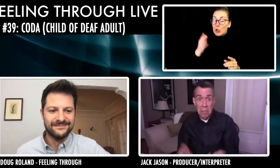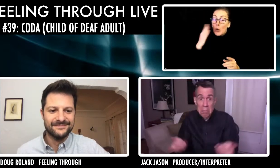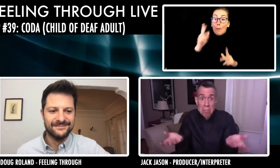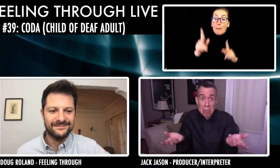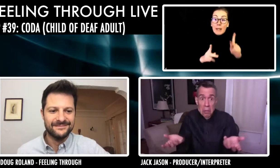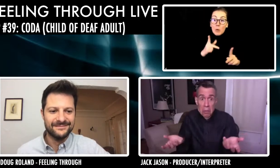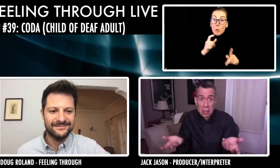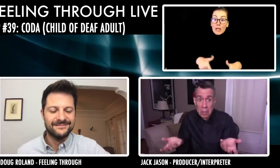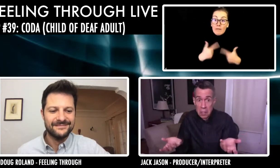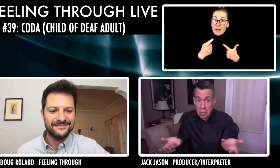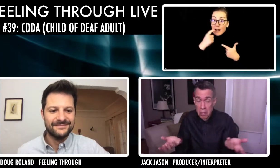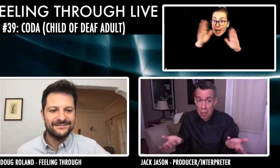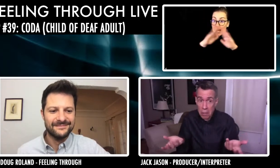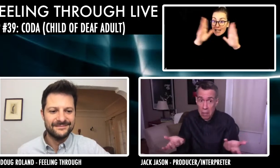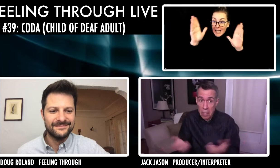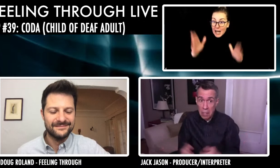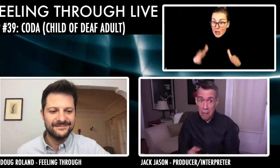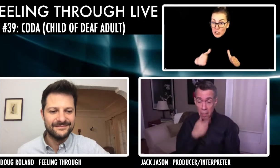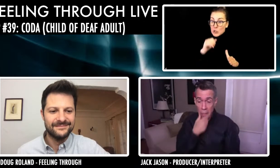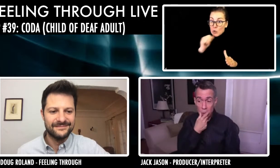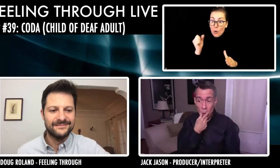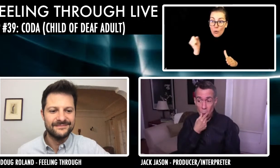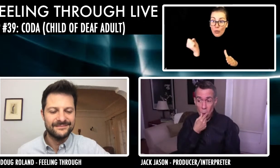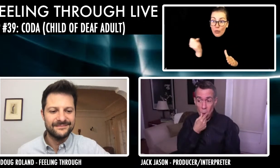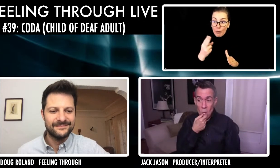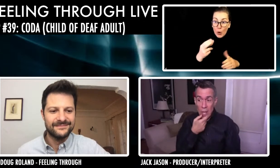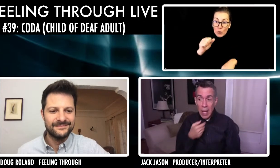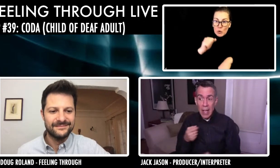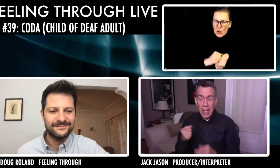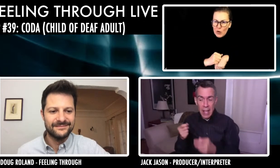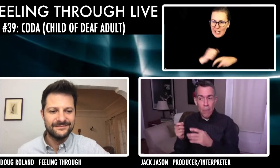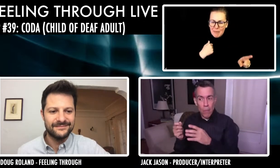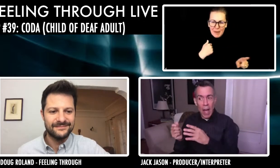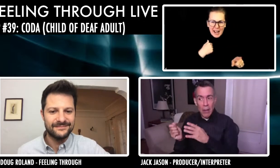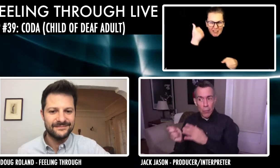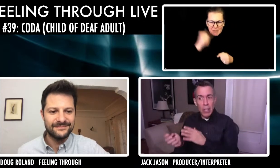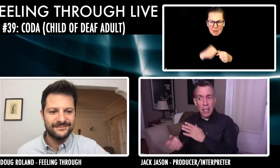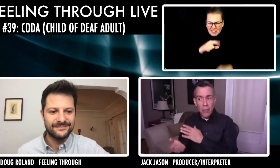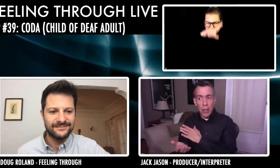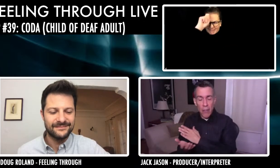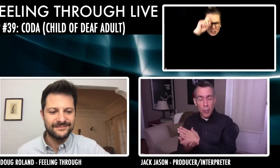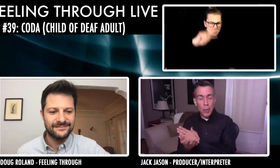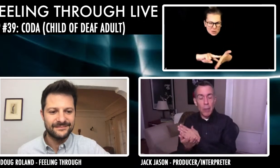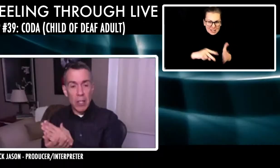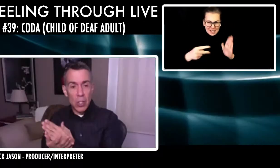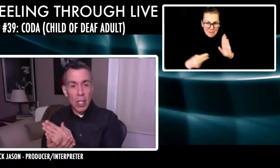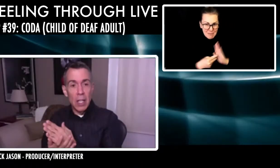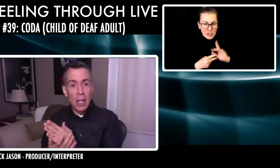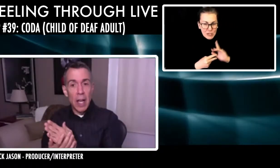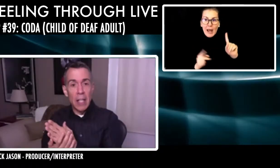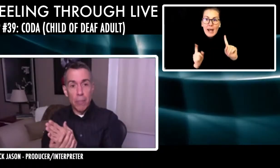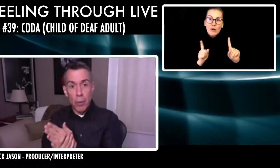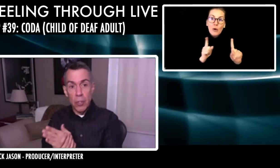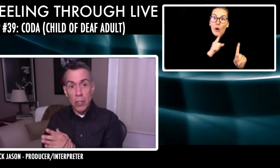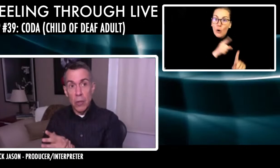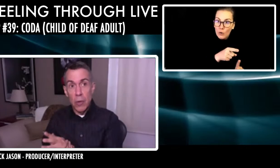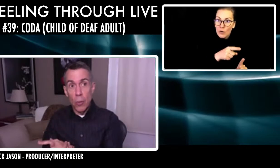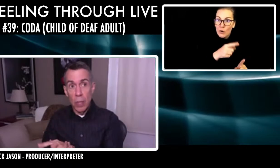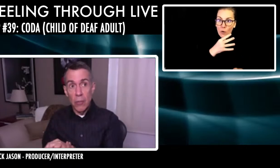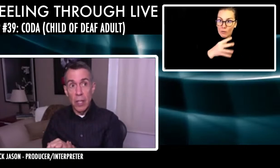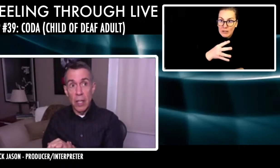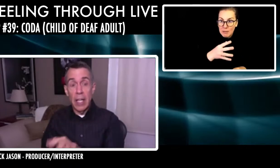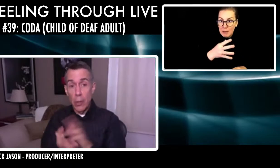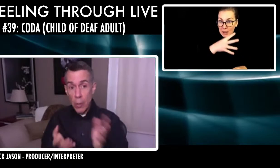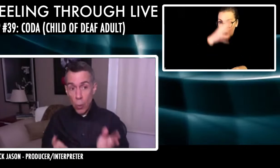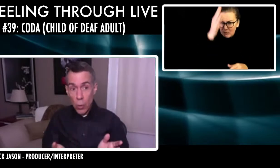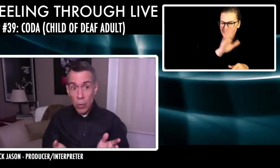dad and they said, we don't know what that means. We don't know what that means. So it, I really didn't feel comfortable in my skin as a person who